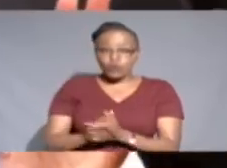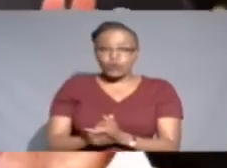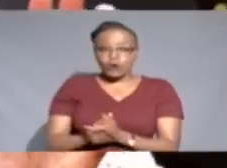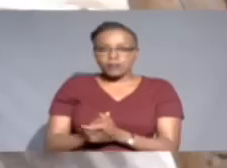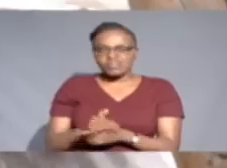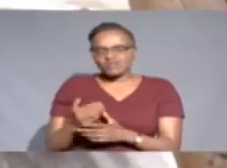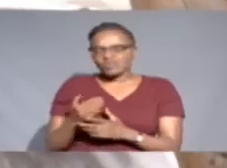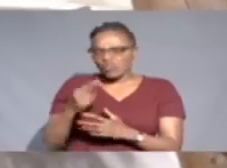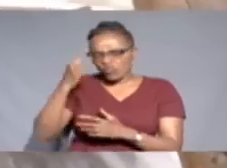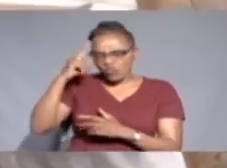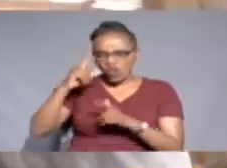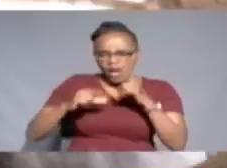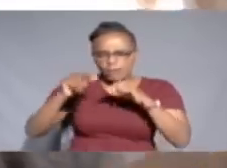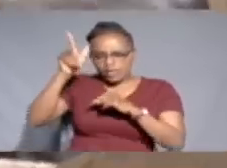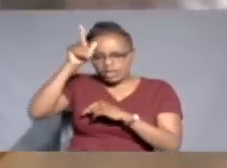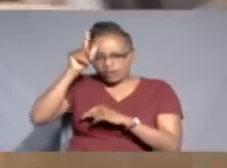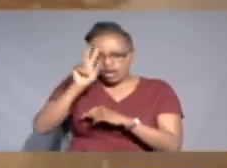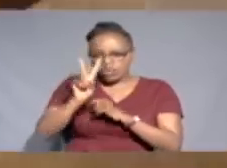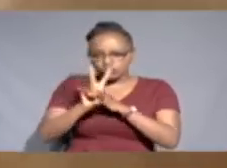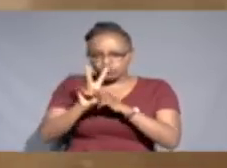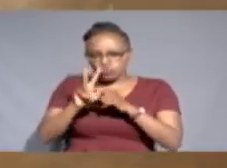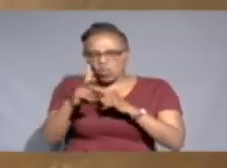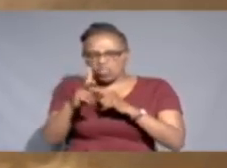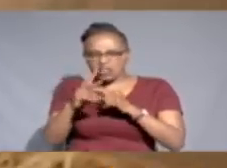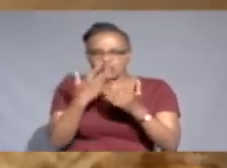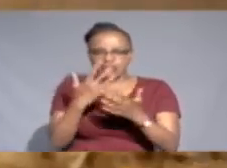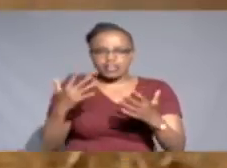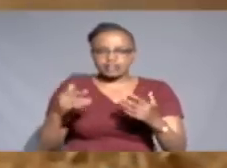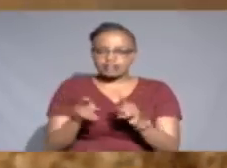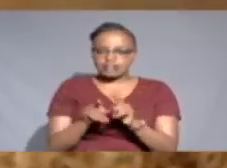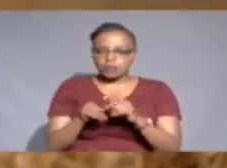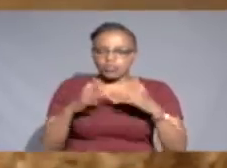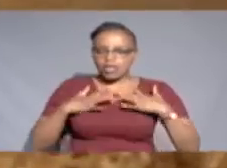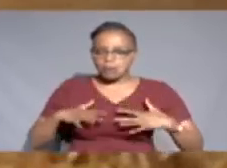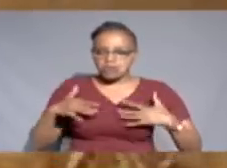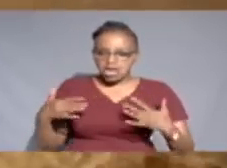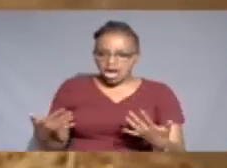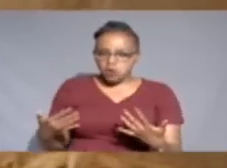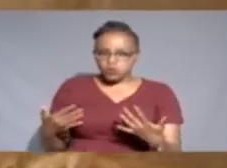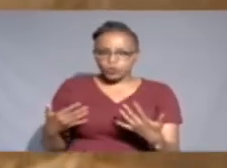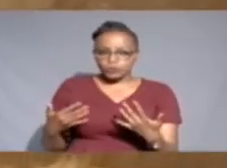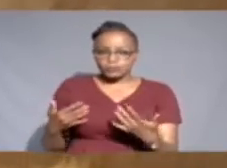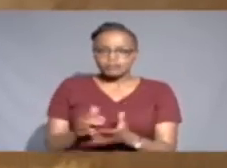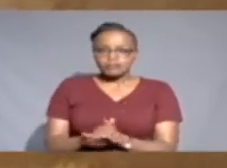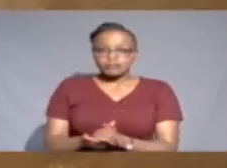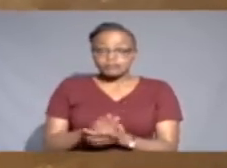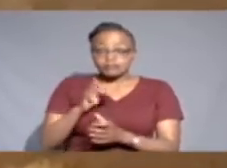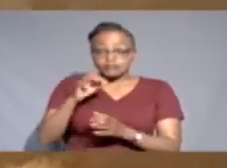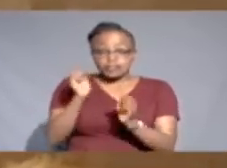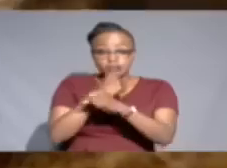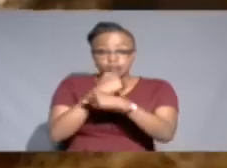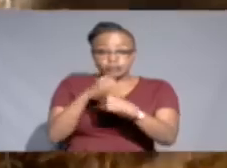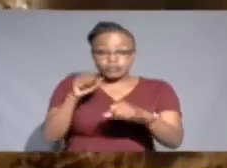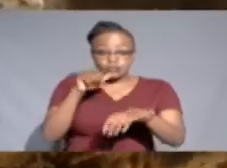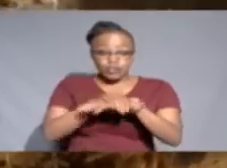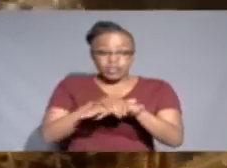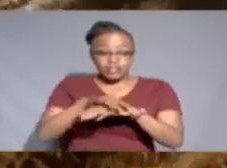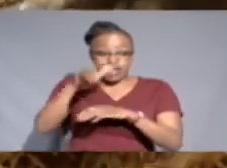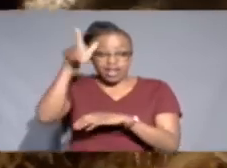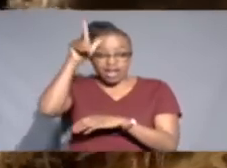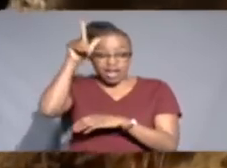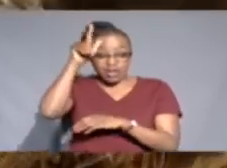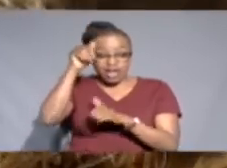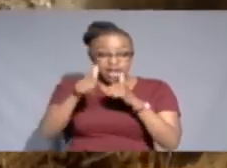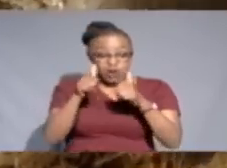have to look at two or three things. One is the body score. Because there is no way you can find a cow that